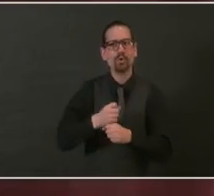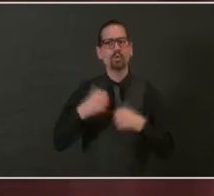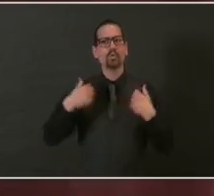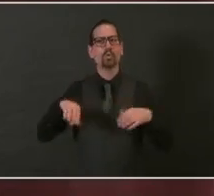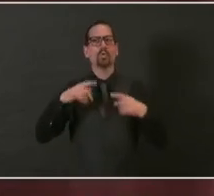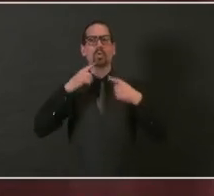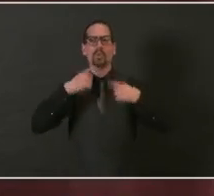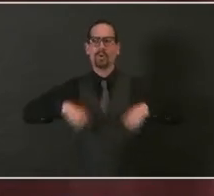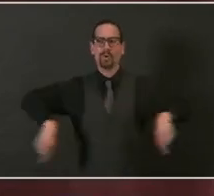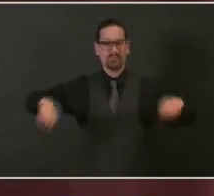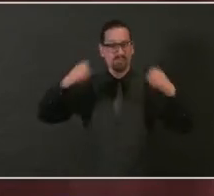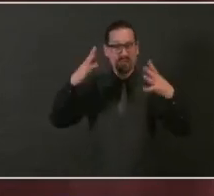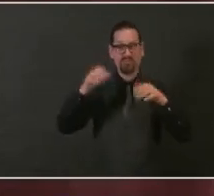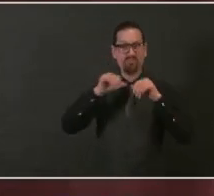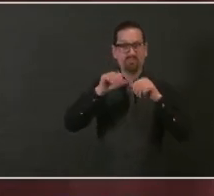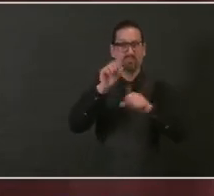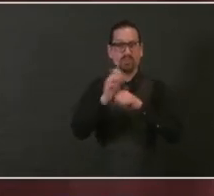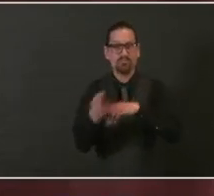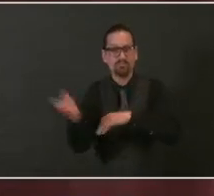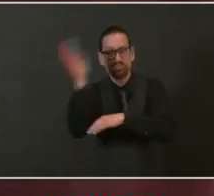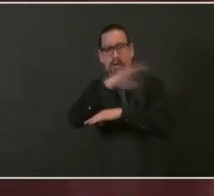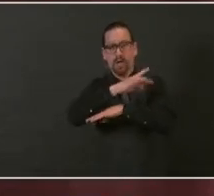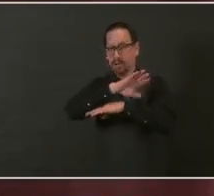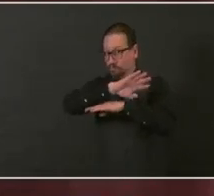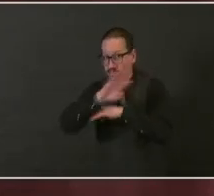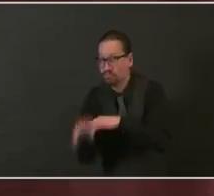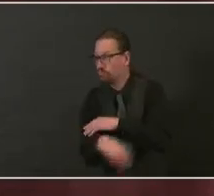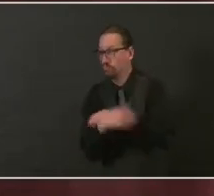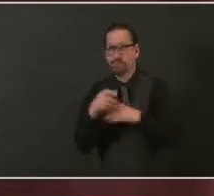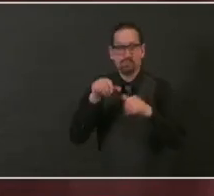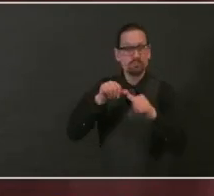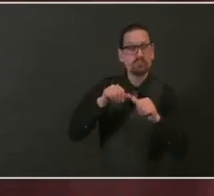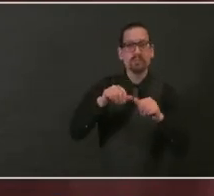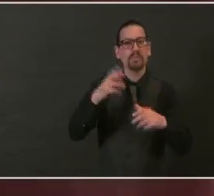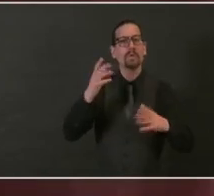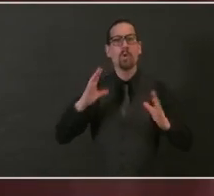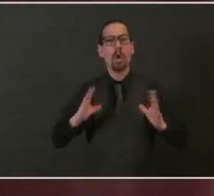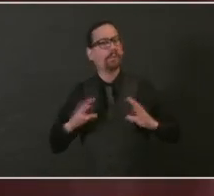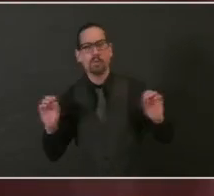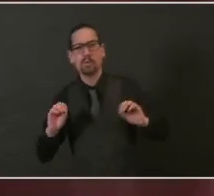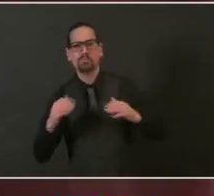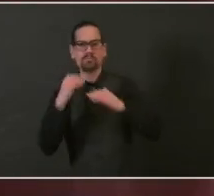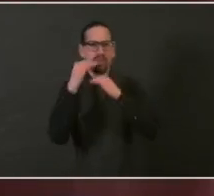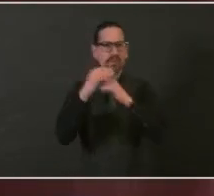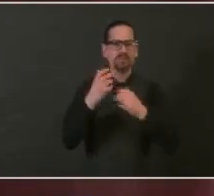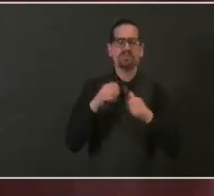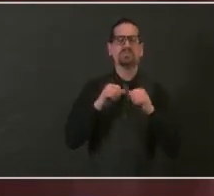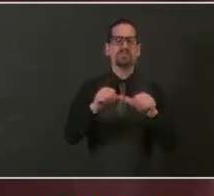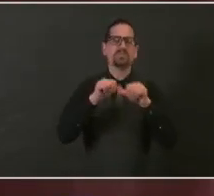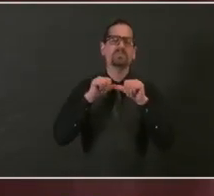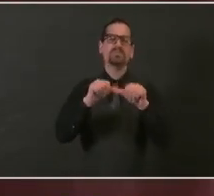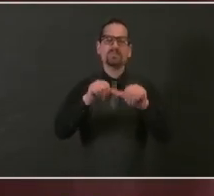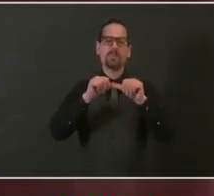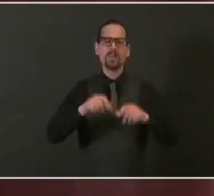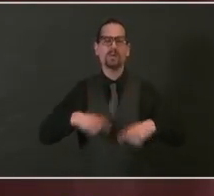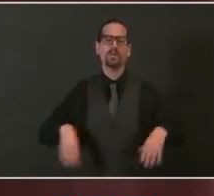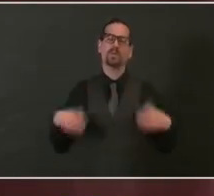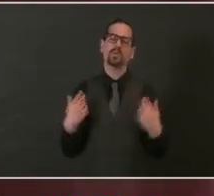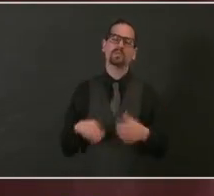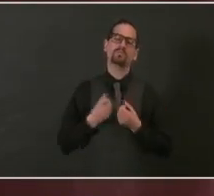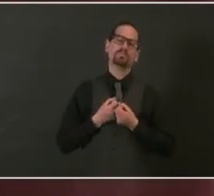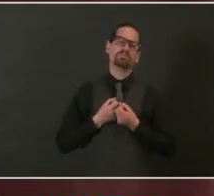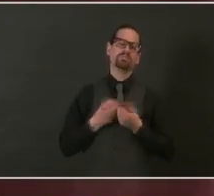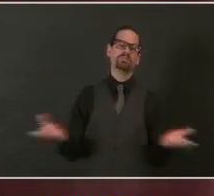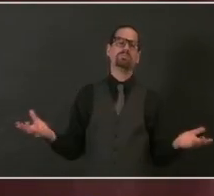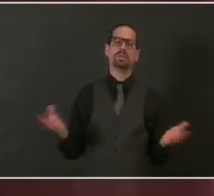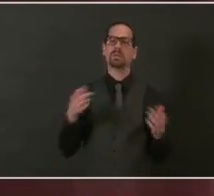end. Many may be exhausted, but are still doing it, still coming into work, still